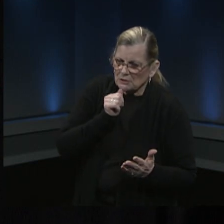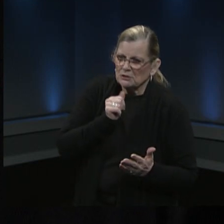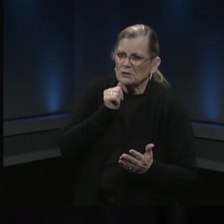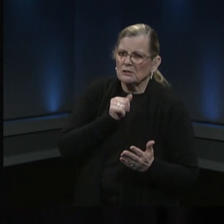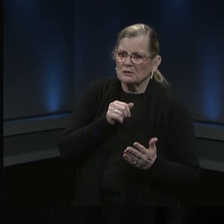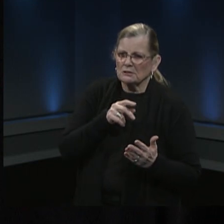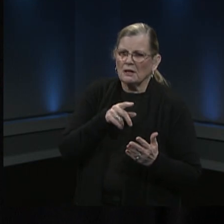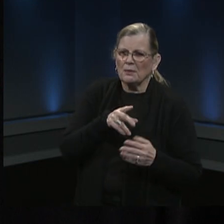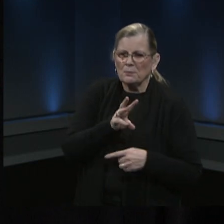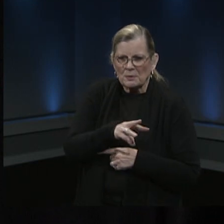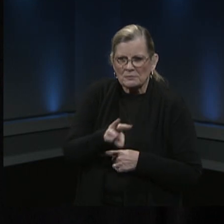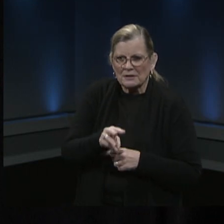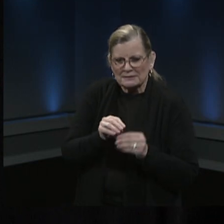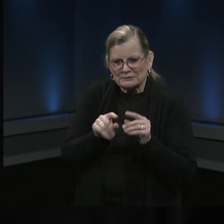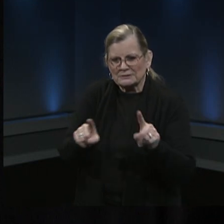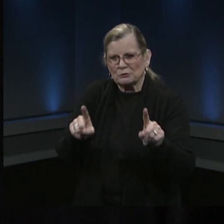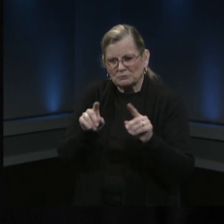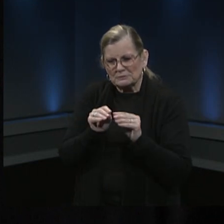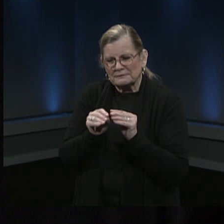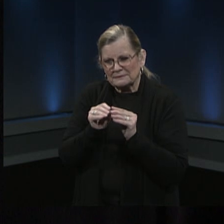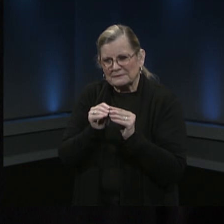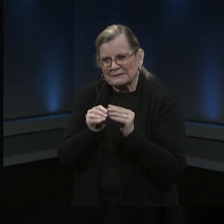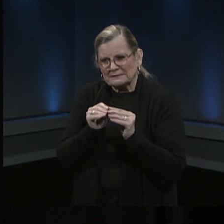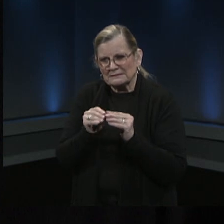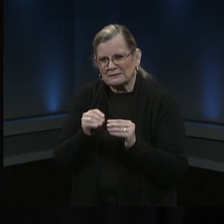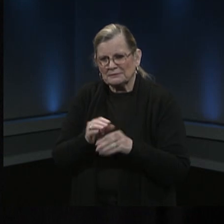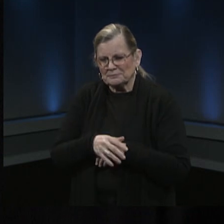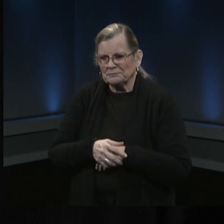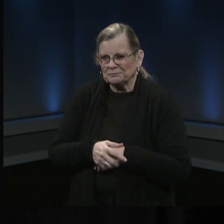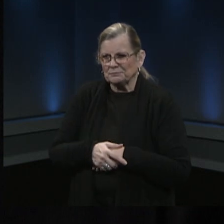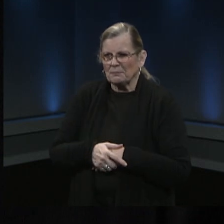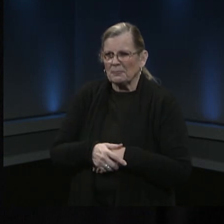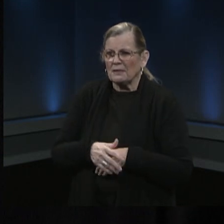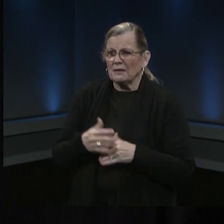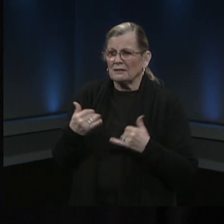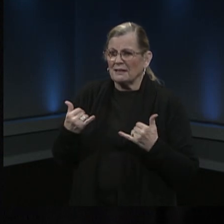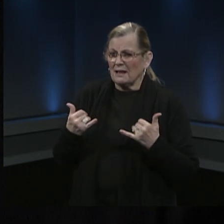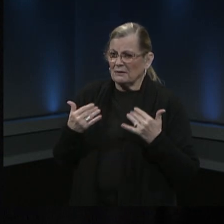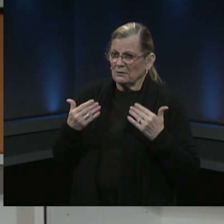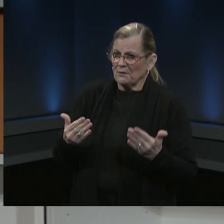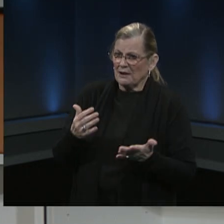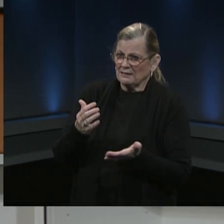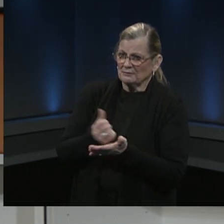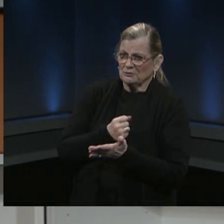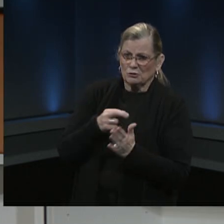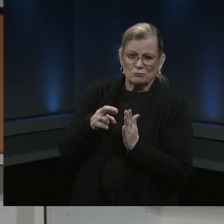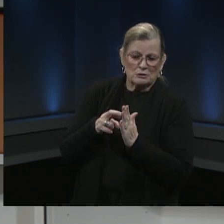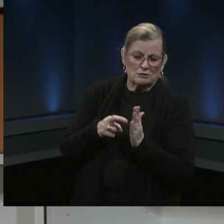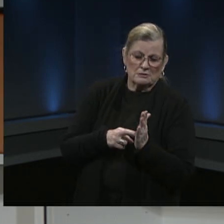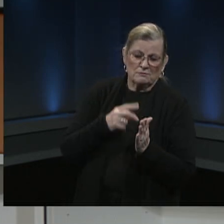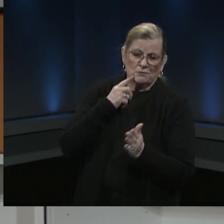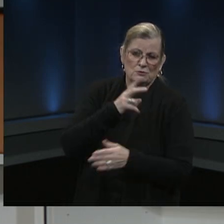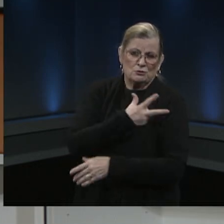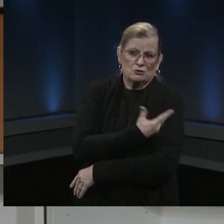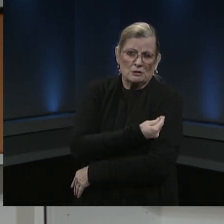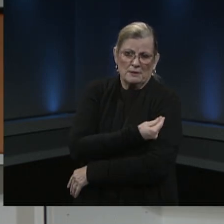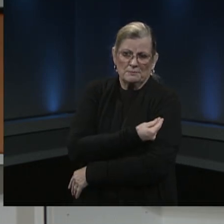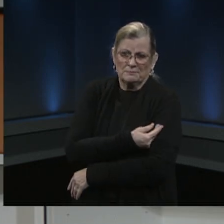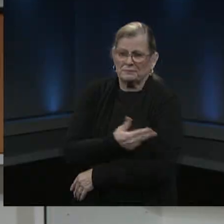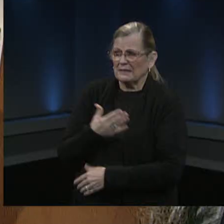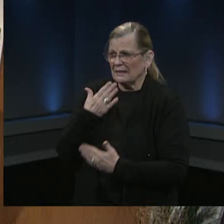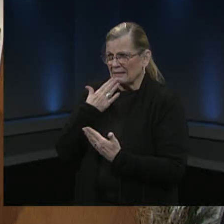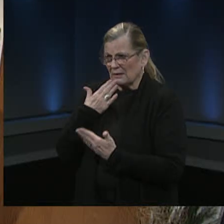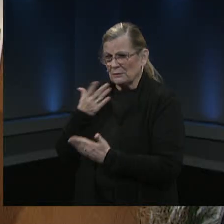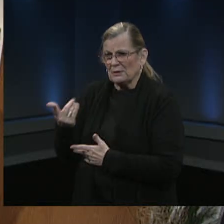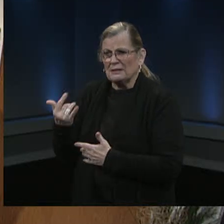uh worked on uh and get registered to to take the vaccine if you so wish thank you let's take another phone call caller welcome